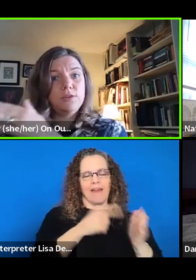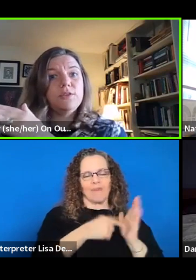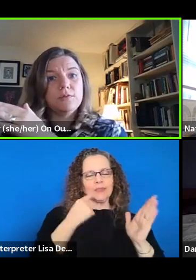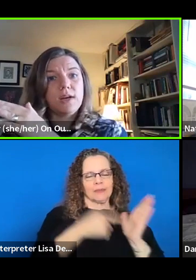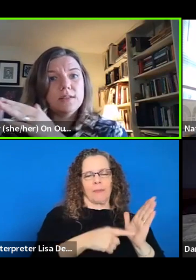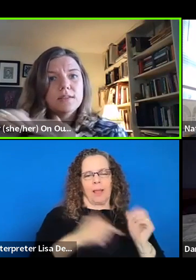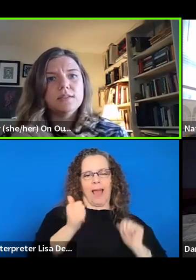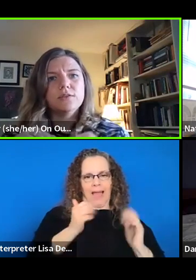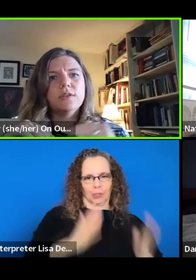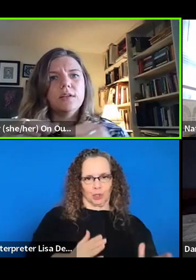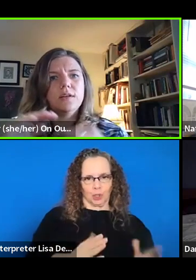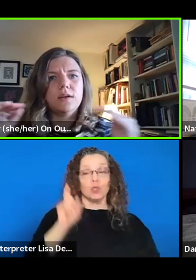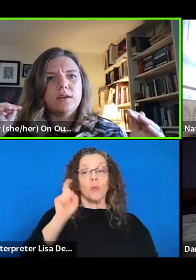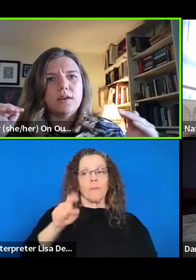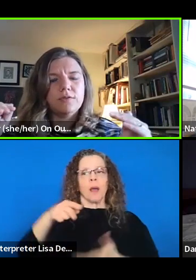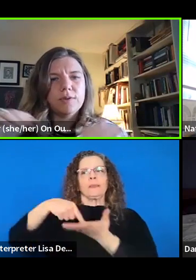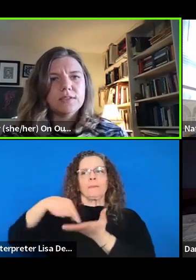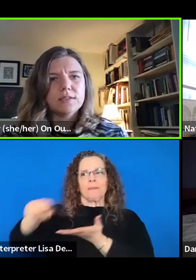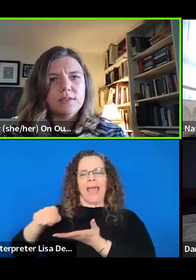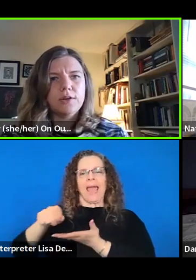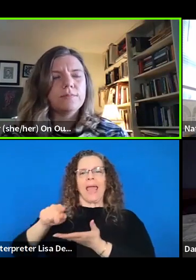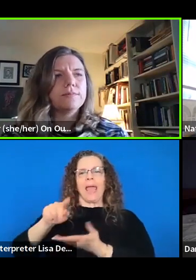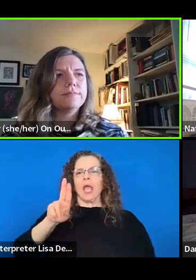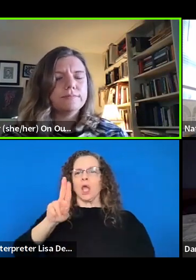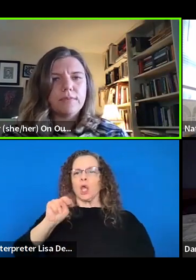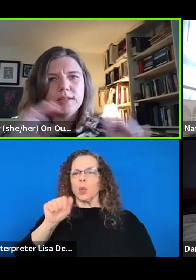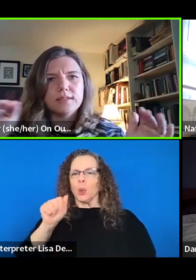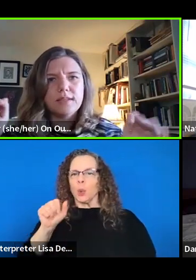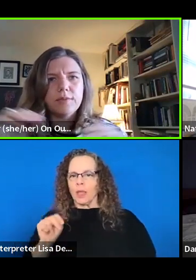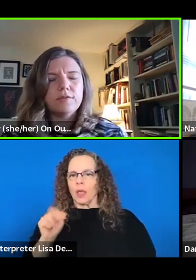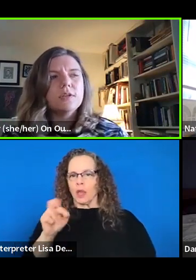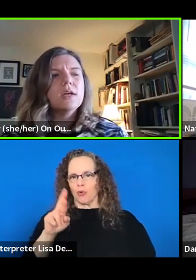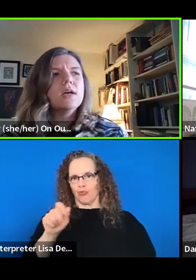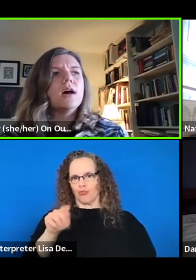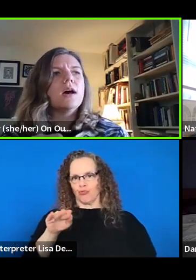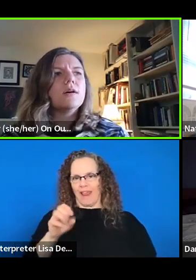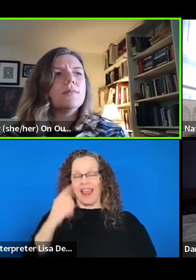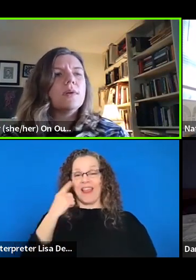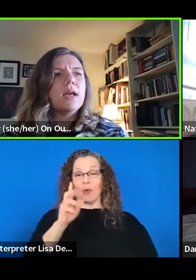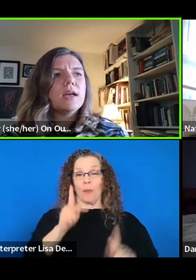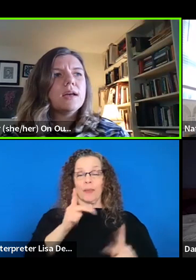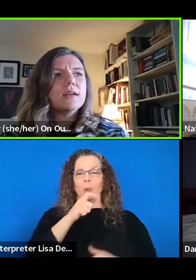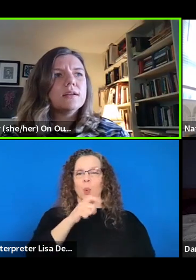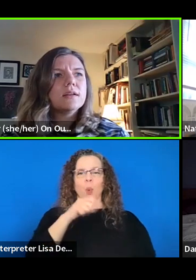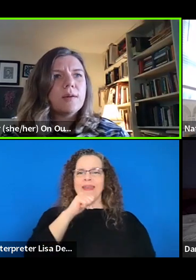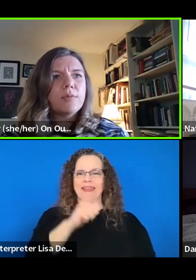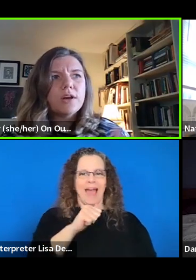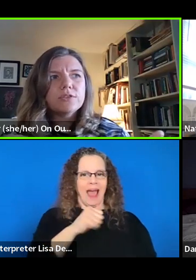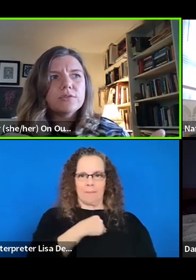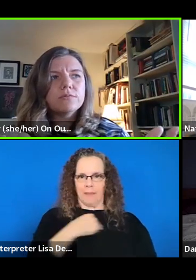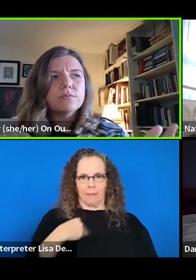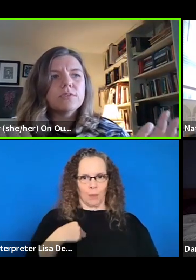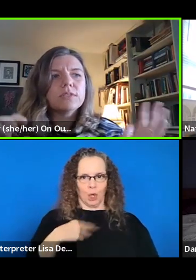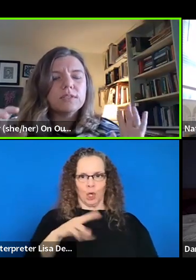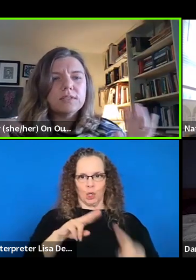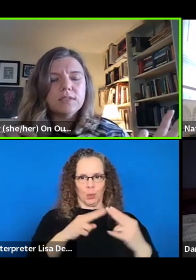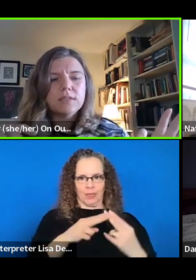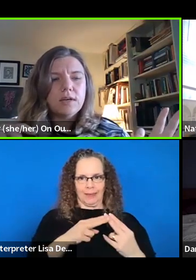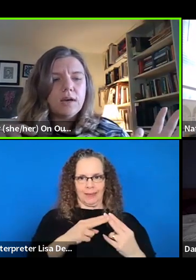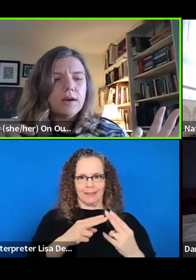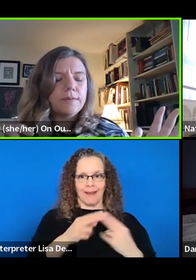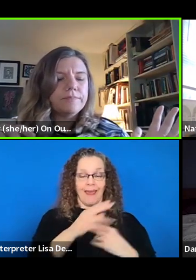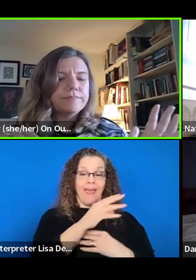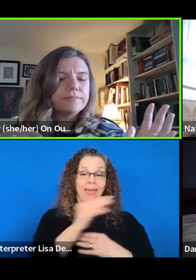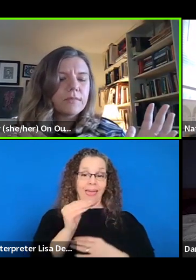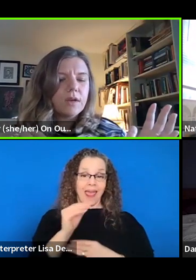the union rate so that, uh, everybody's, you know, on that same level. Um, and Collaboration recently